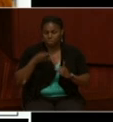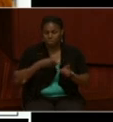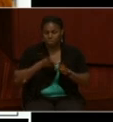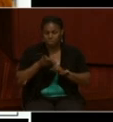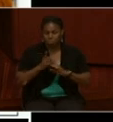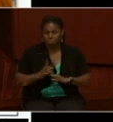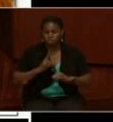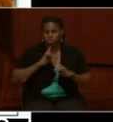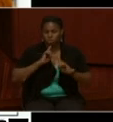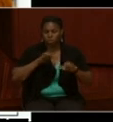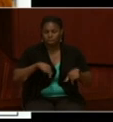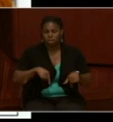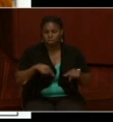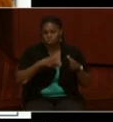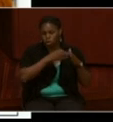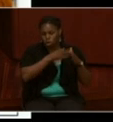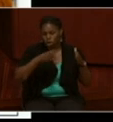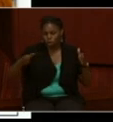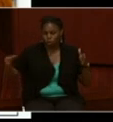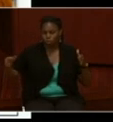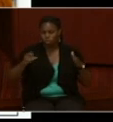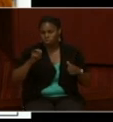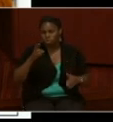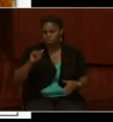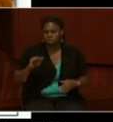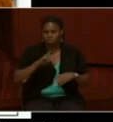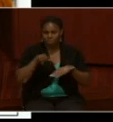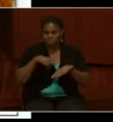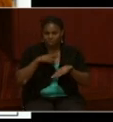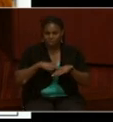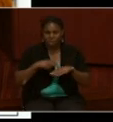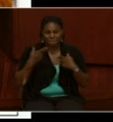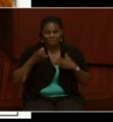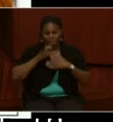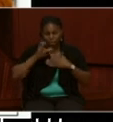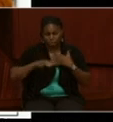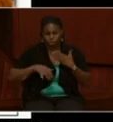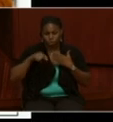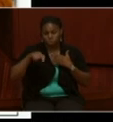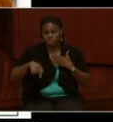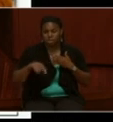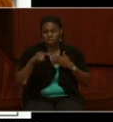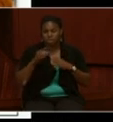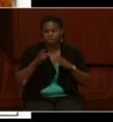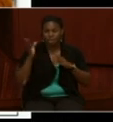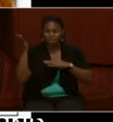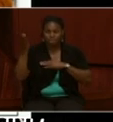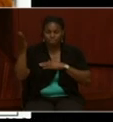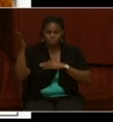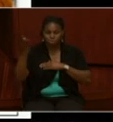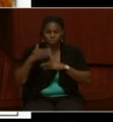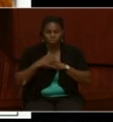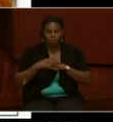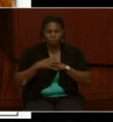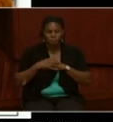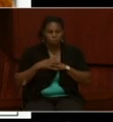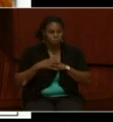answer across the NARA nation. So that concludes this lecture. This lecture at